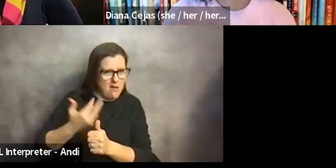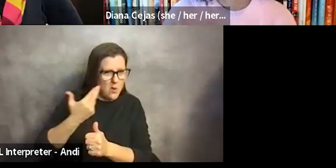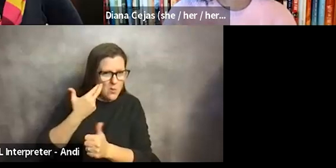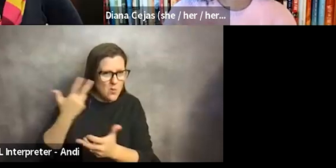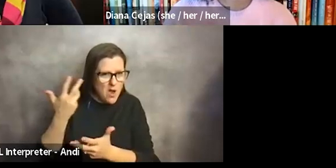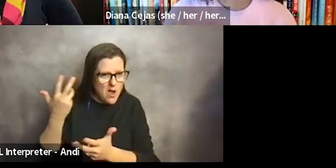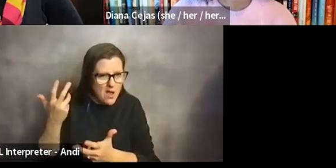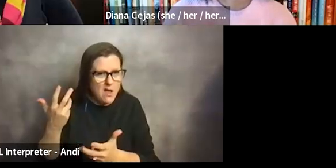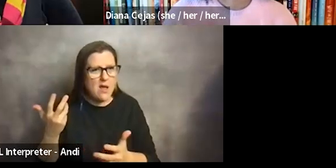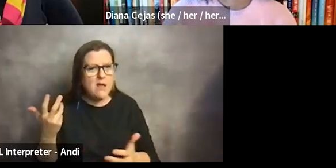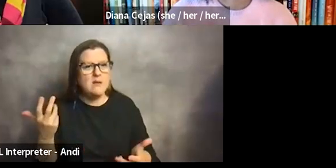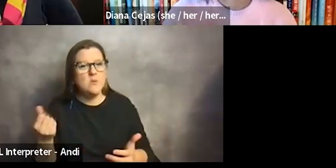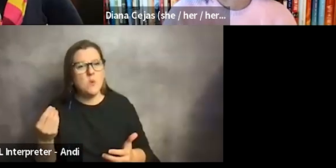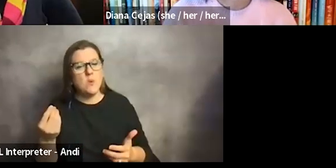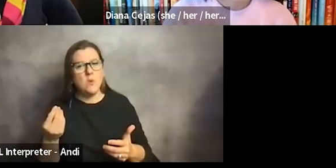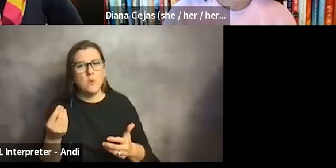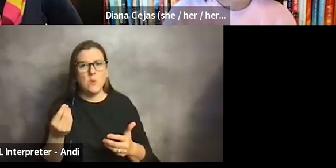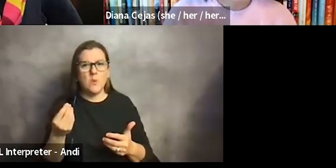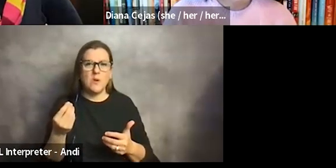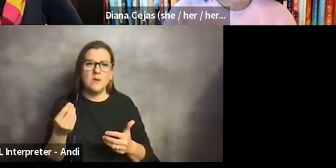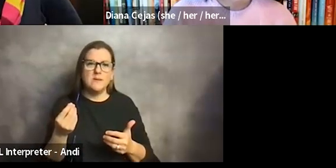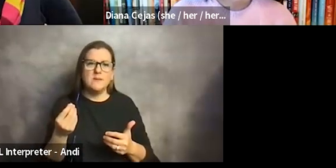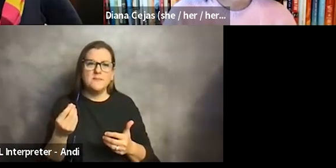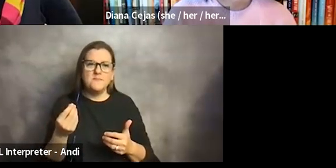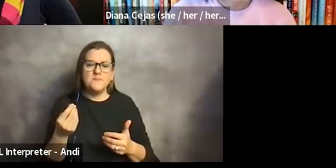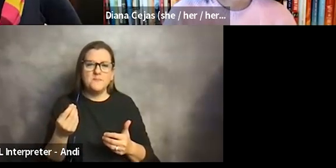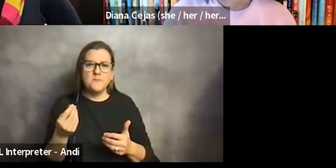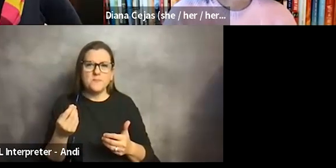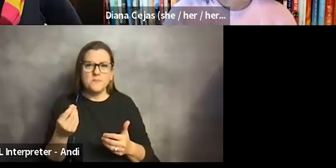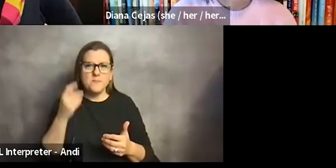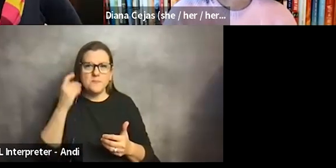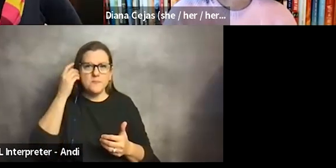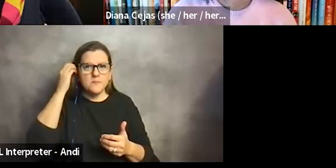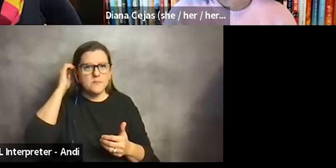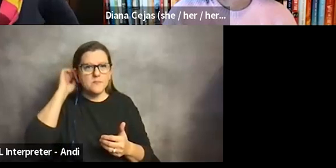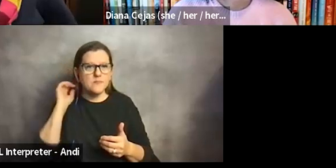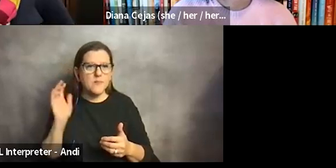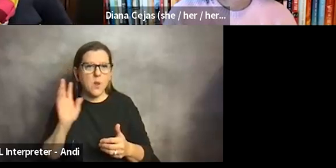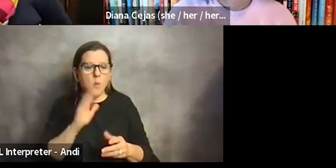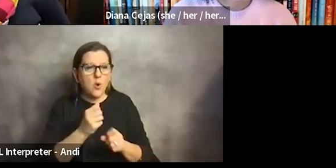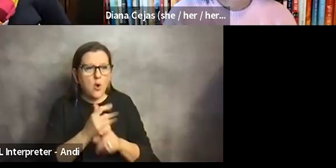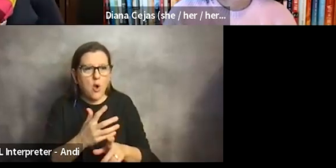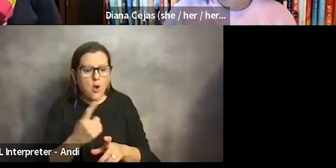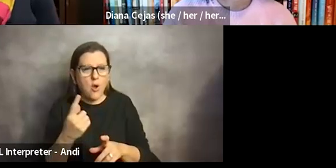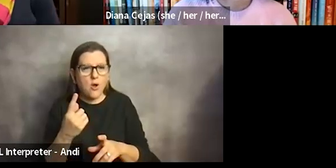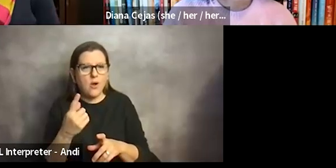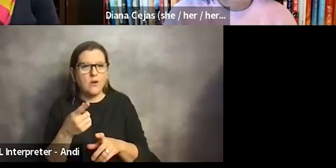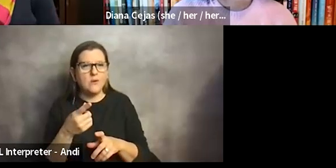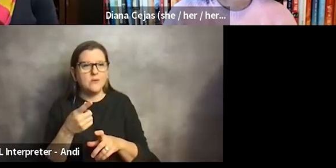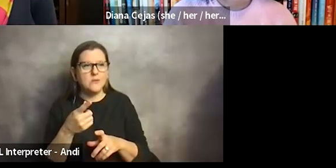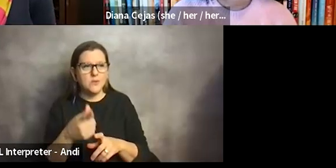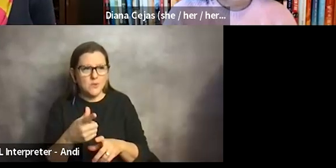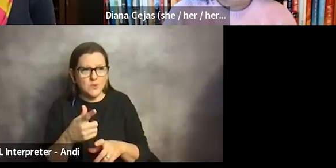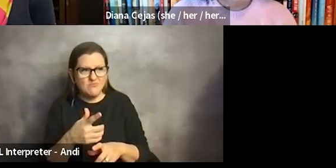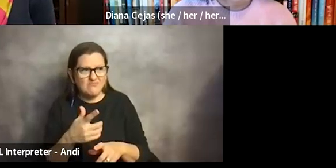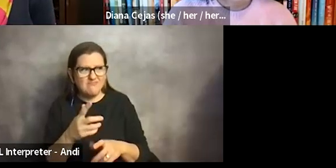under the under situate, under things that are just going to prepare you to have issues